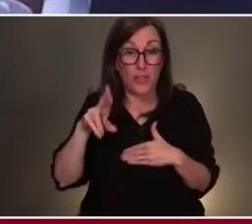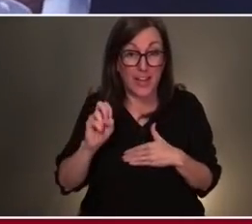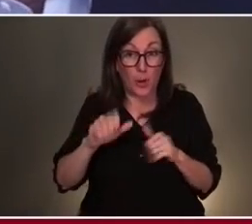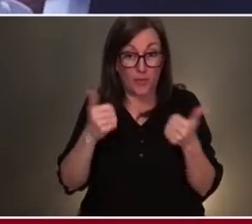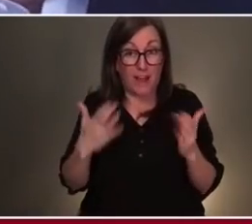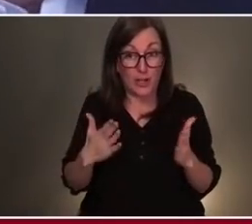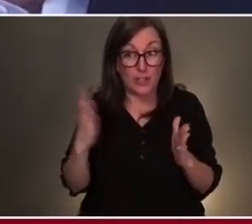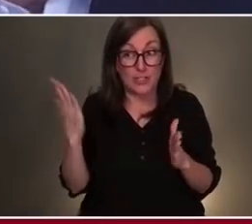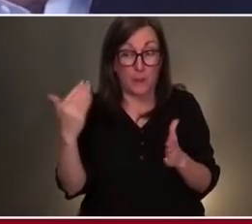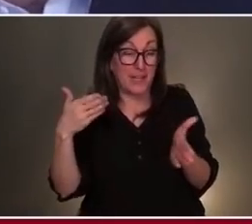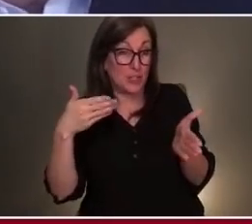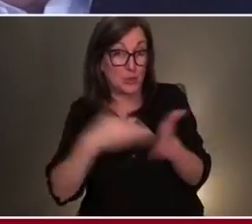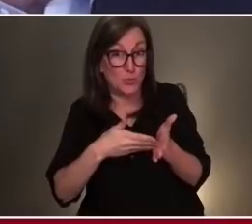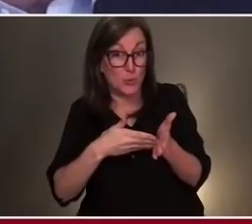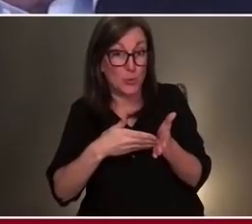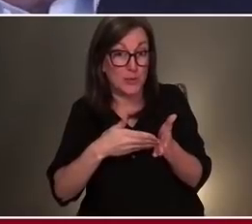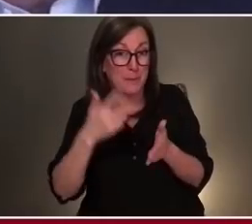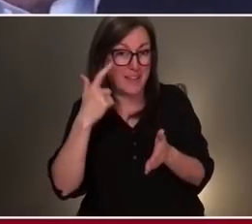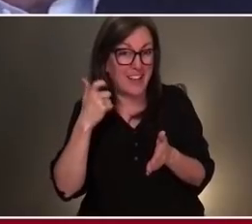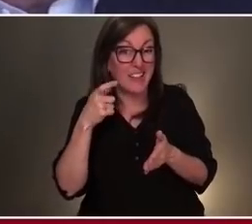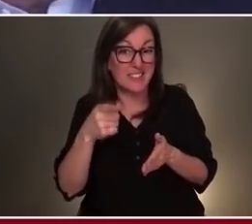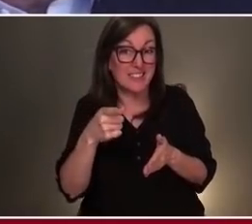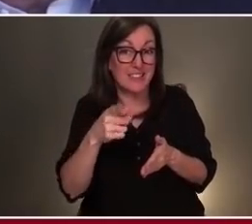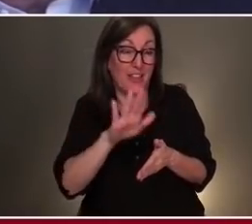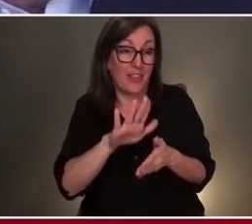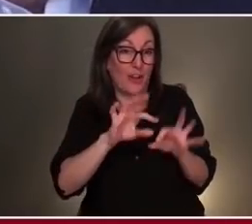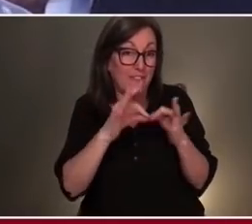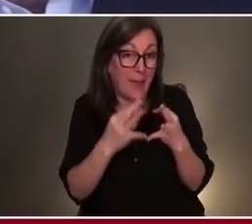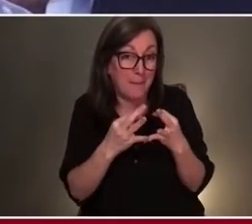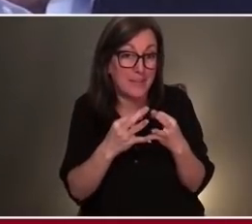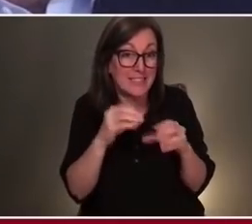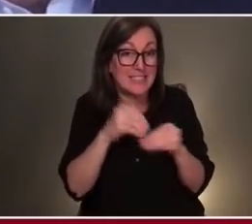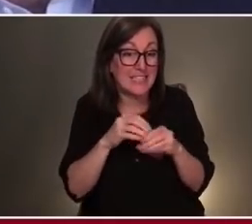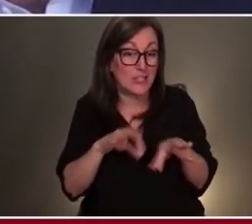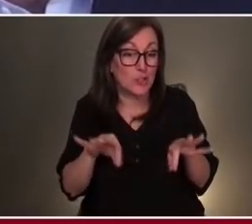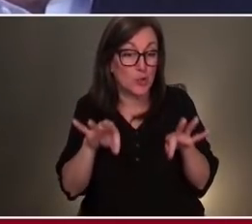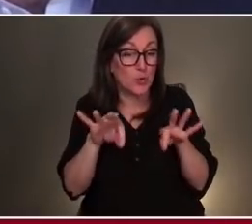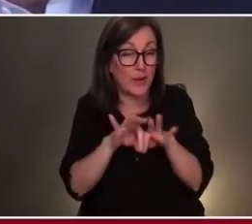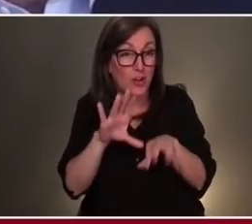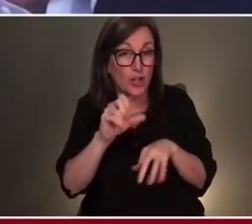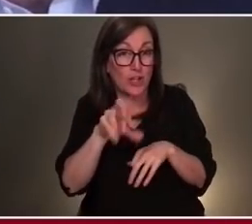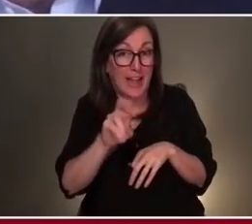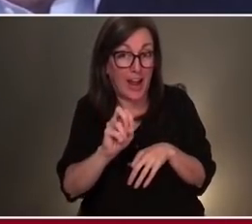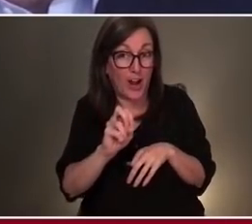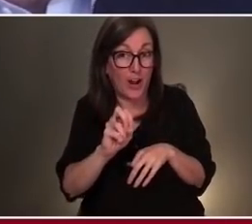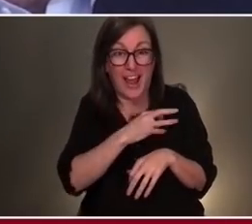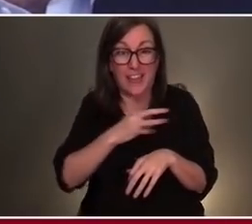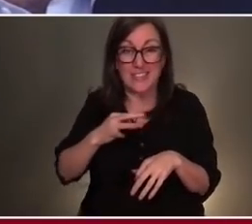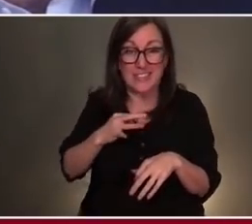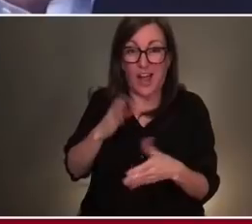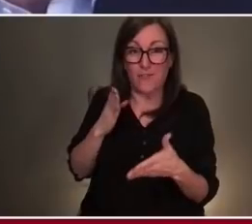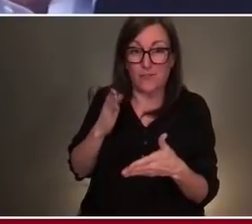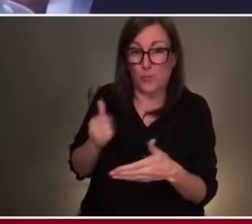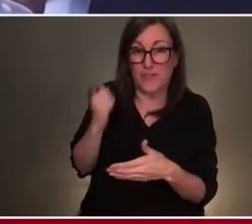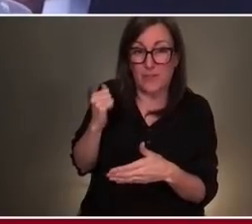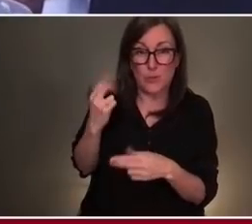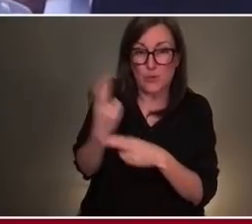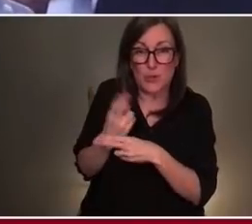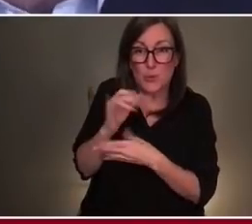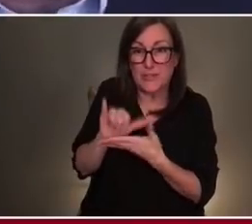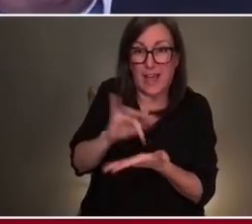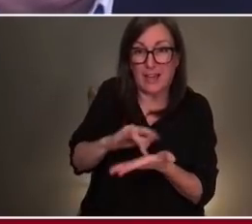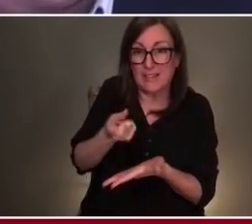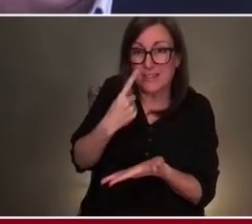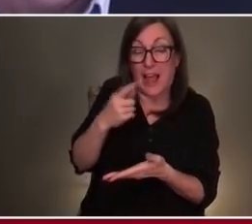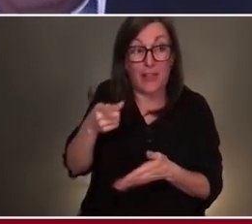of some loved one who's in a critical care unit and the staff refused to treat them with ivermectin and the family is suing